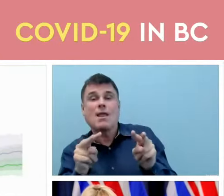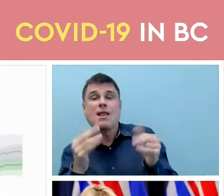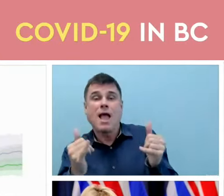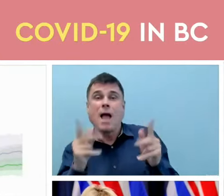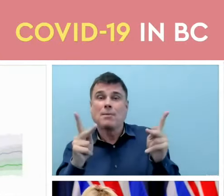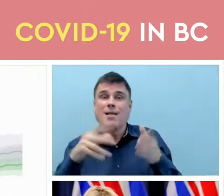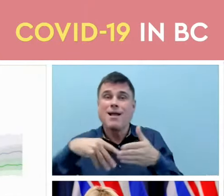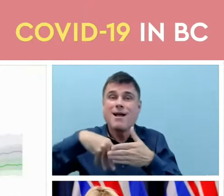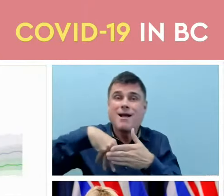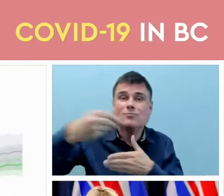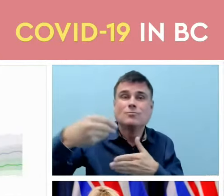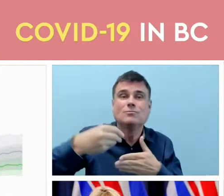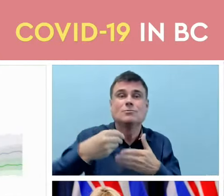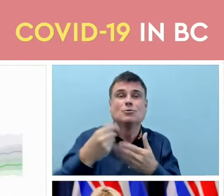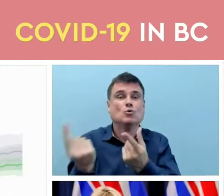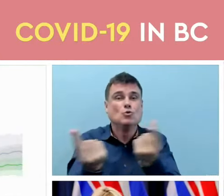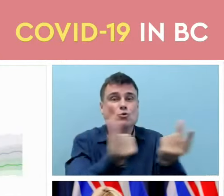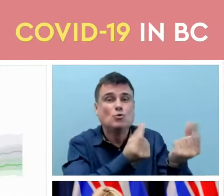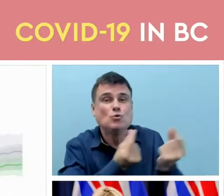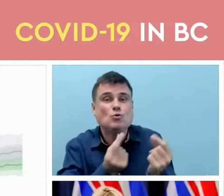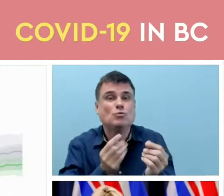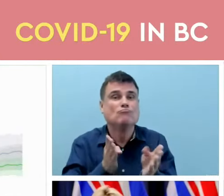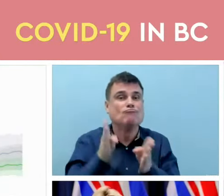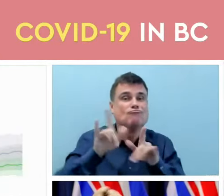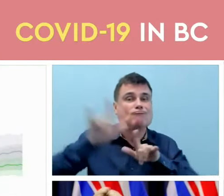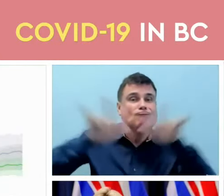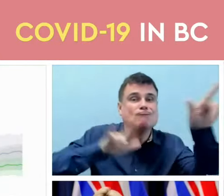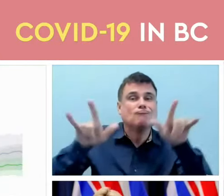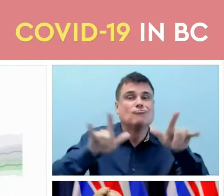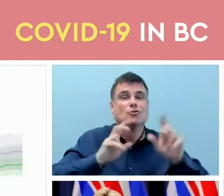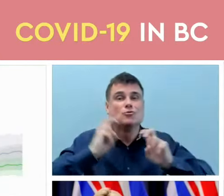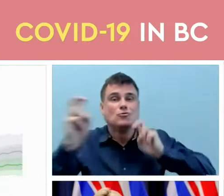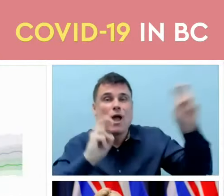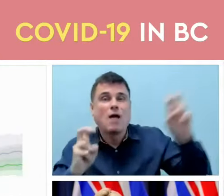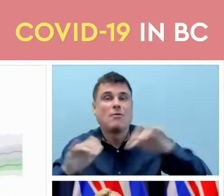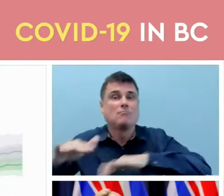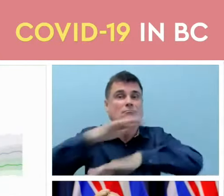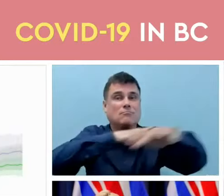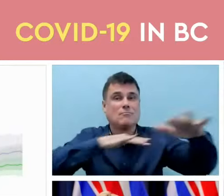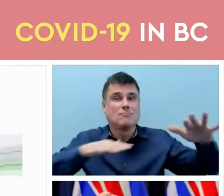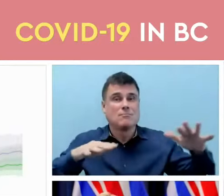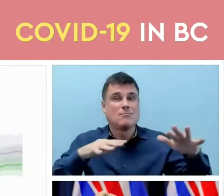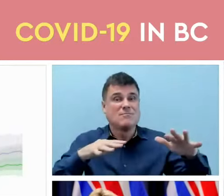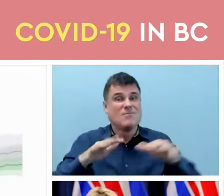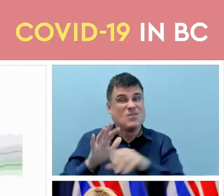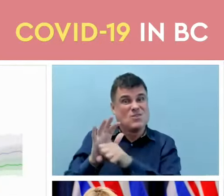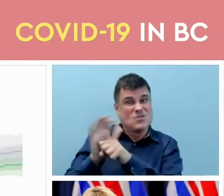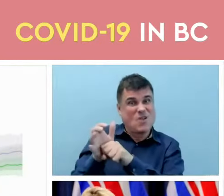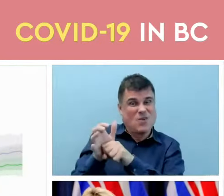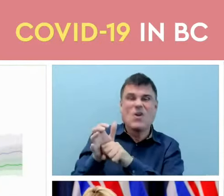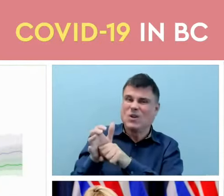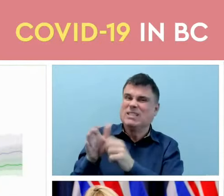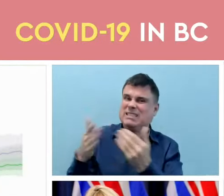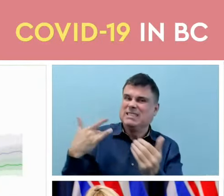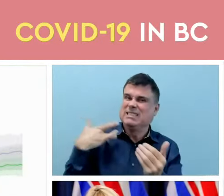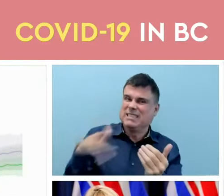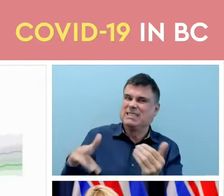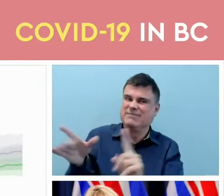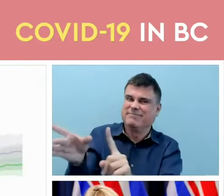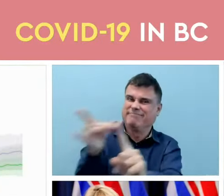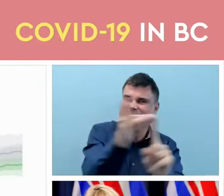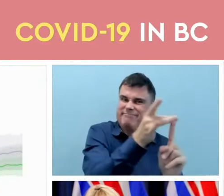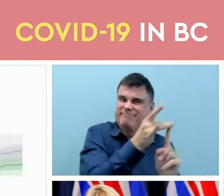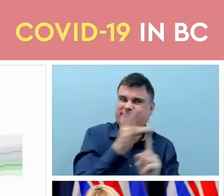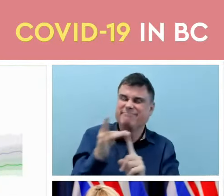more, with the slightly more transmissible variant that we're seeing cause infections, we know that we are likely to